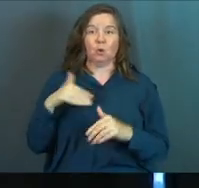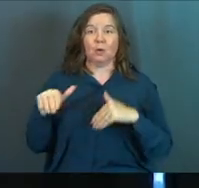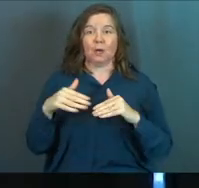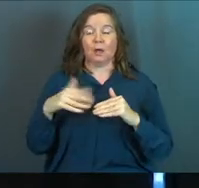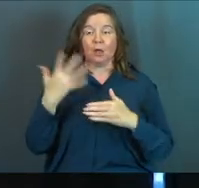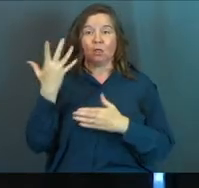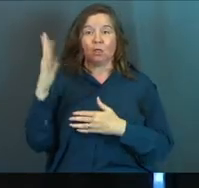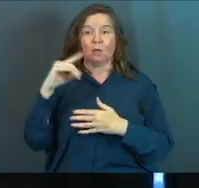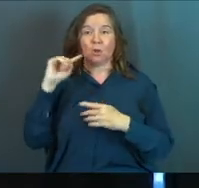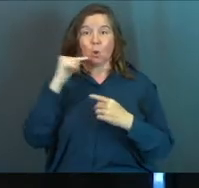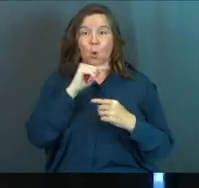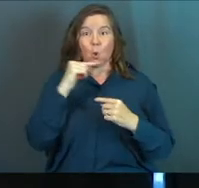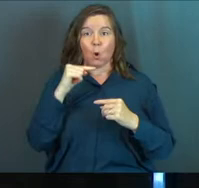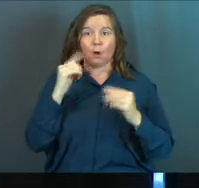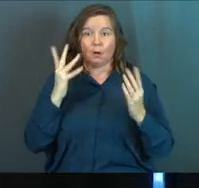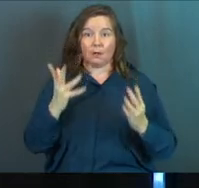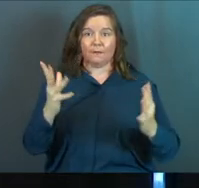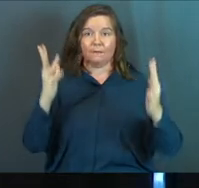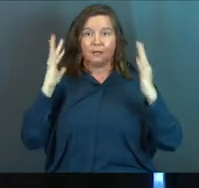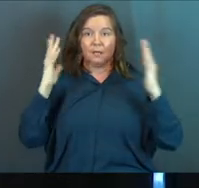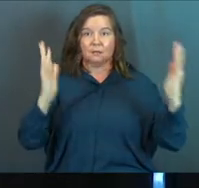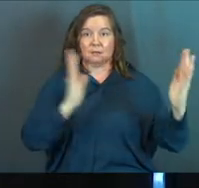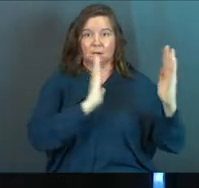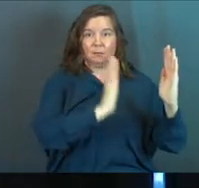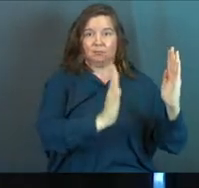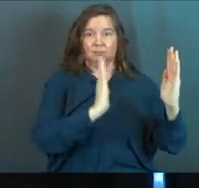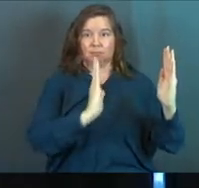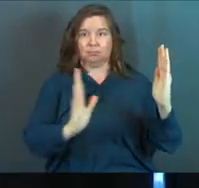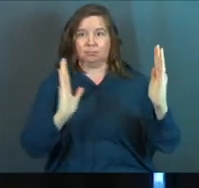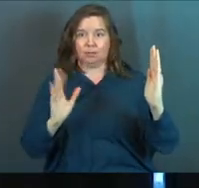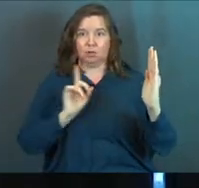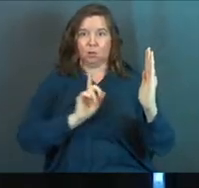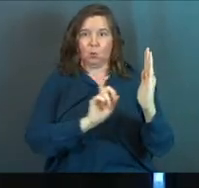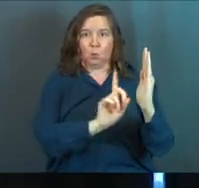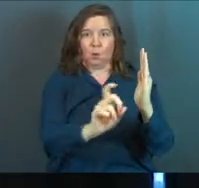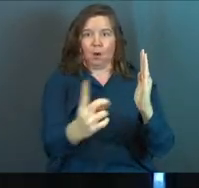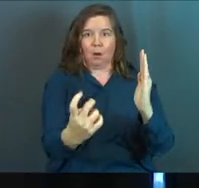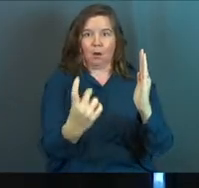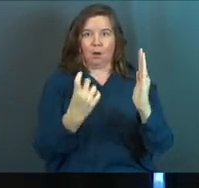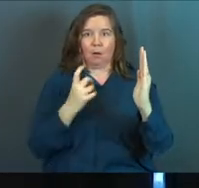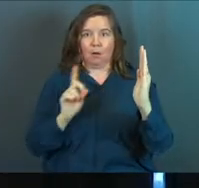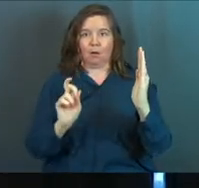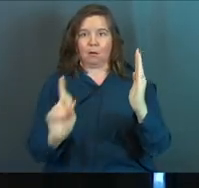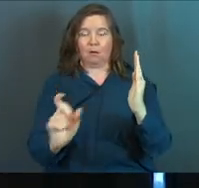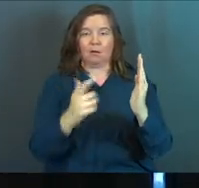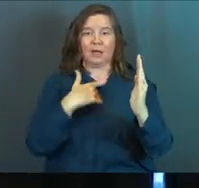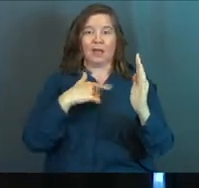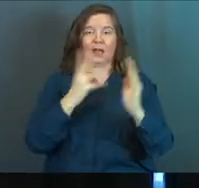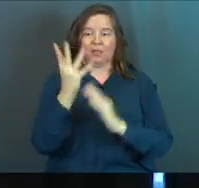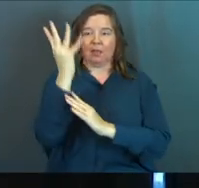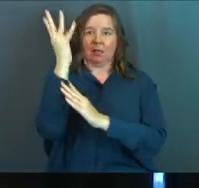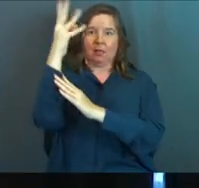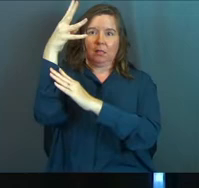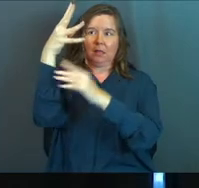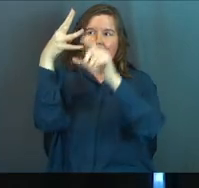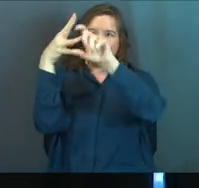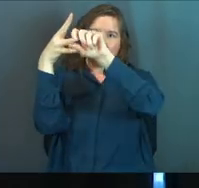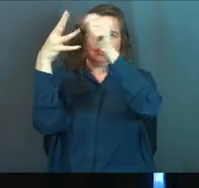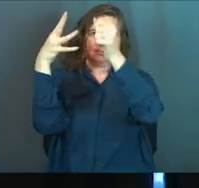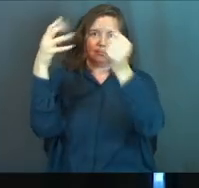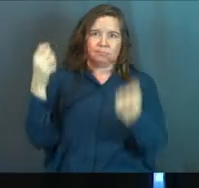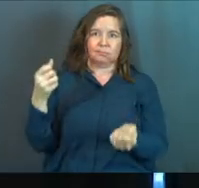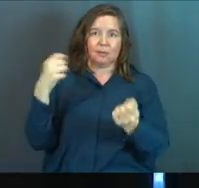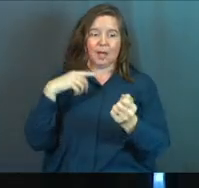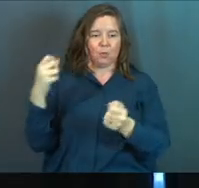cornfields, and as you walk cornfields, there are these tassels, and you pull them out of the top of the corn, and you throw them on the